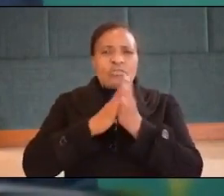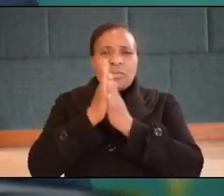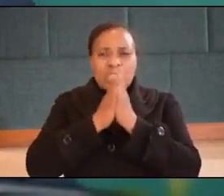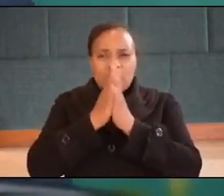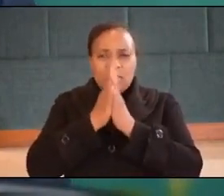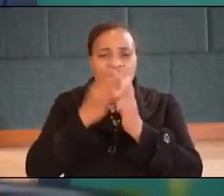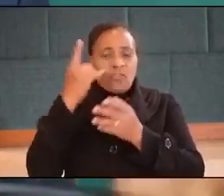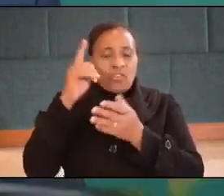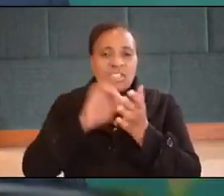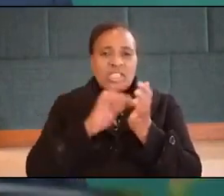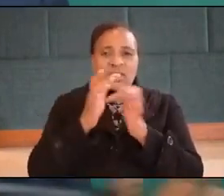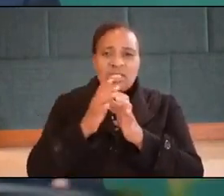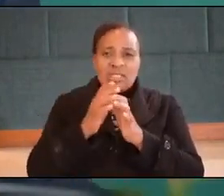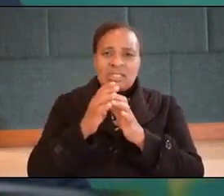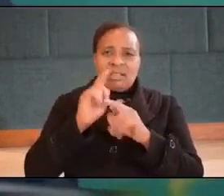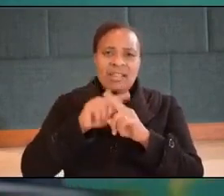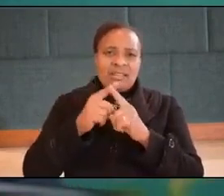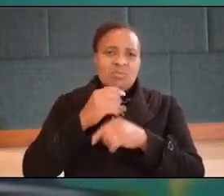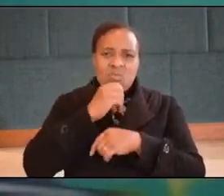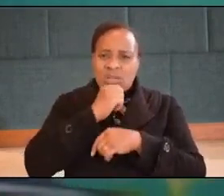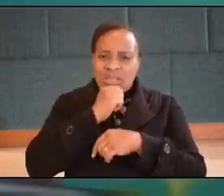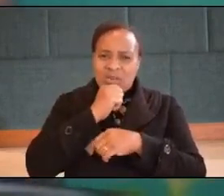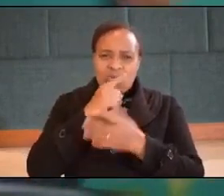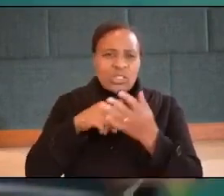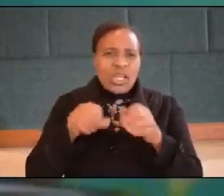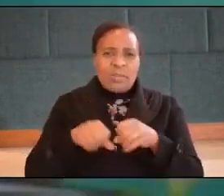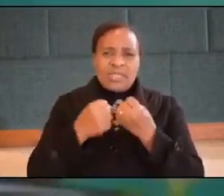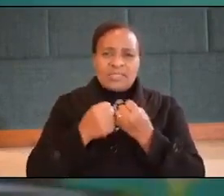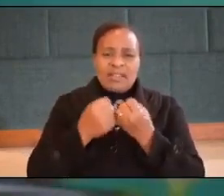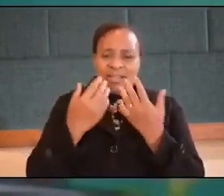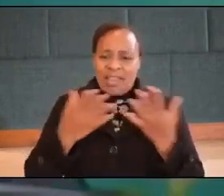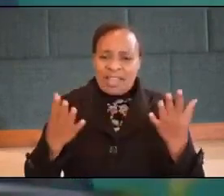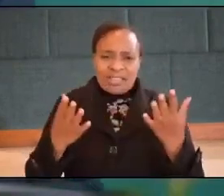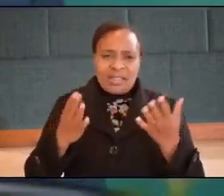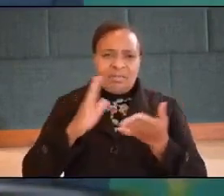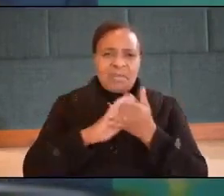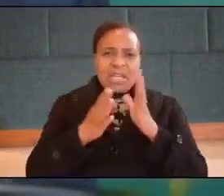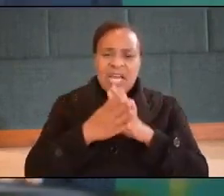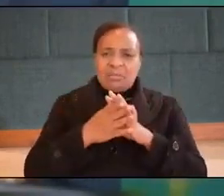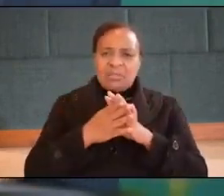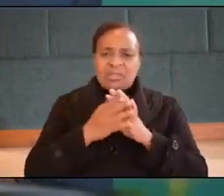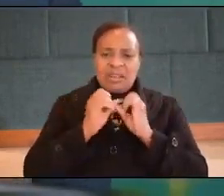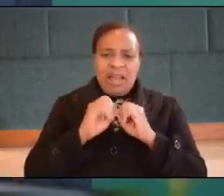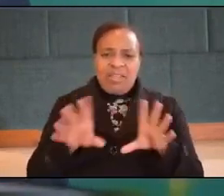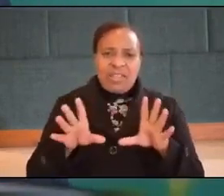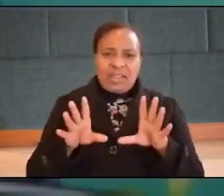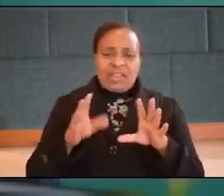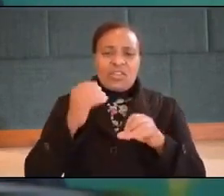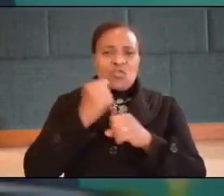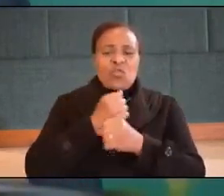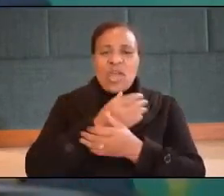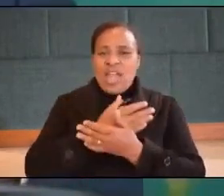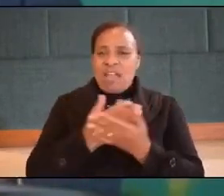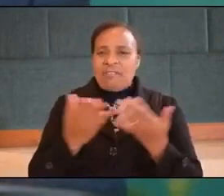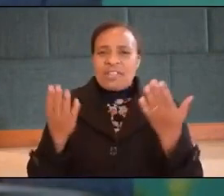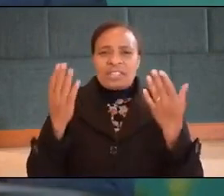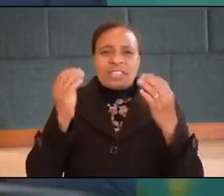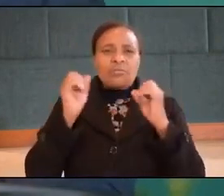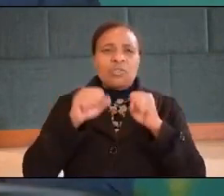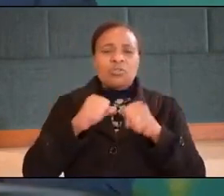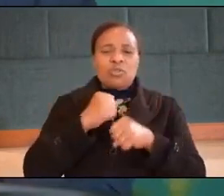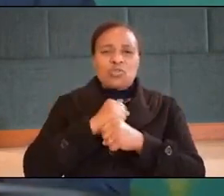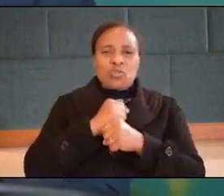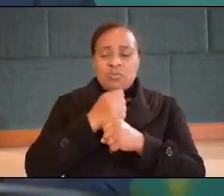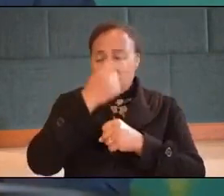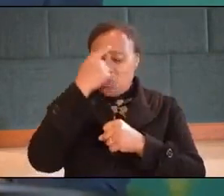jesus and we wonder what really happened things become stale and we do everything we are supposed to do because it's an